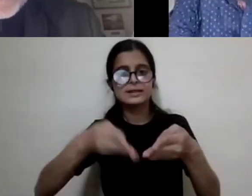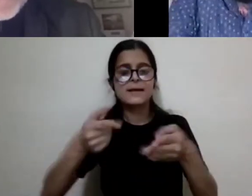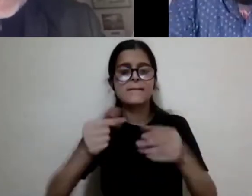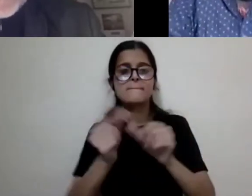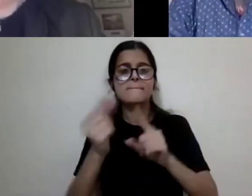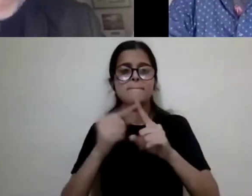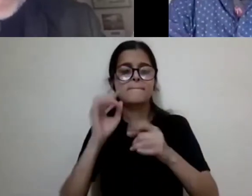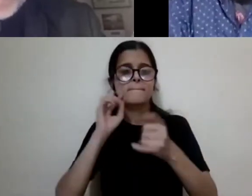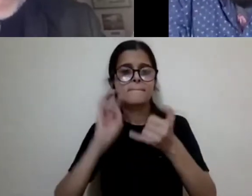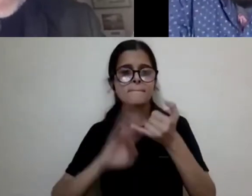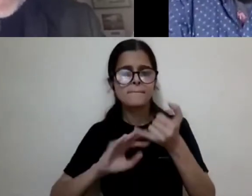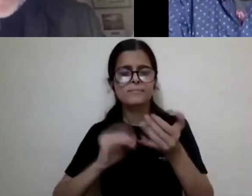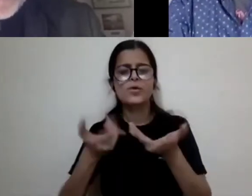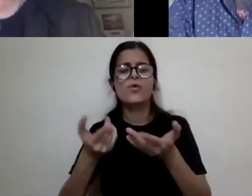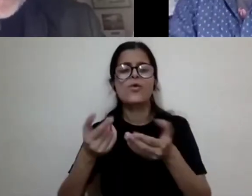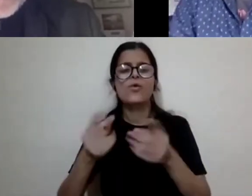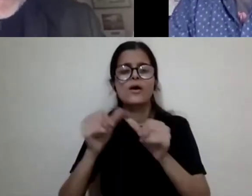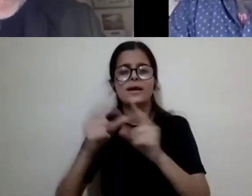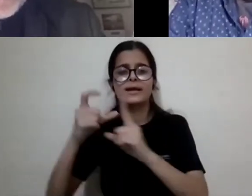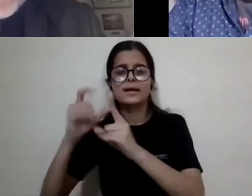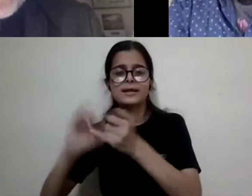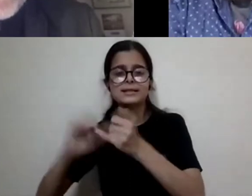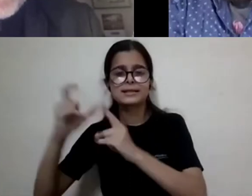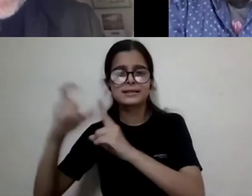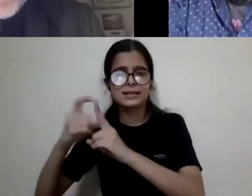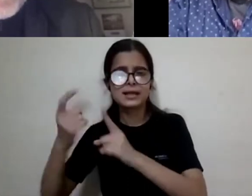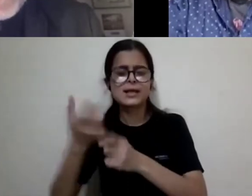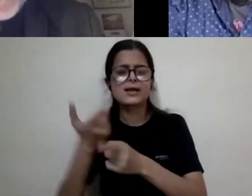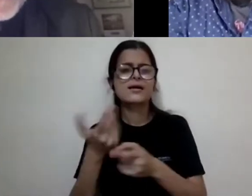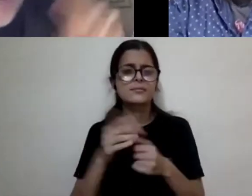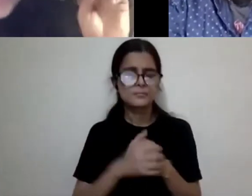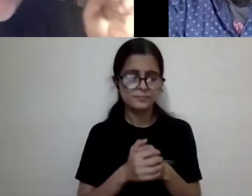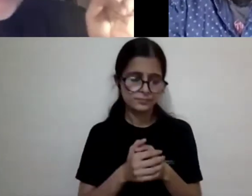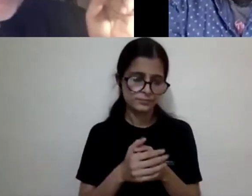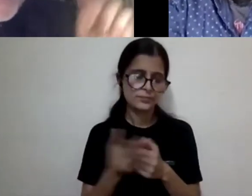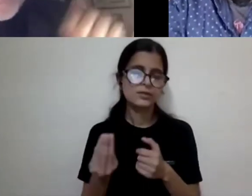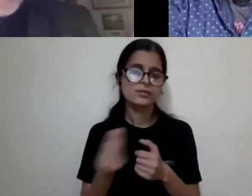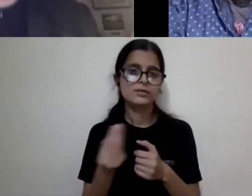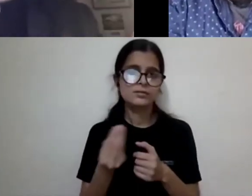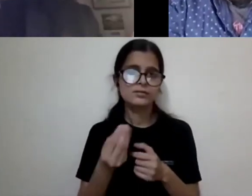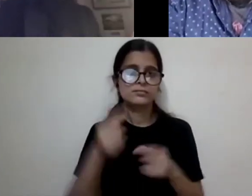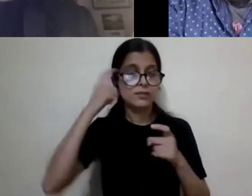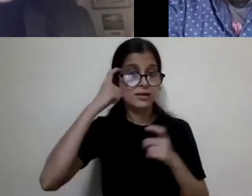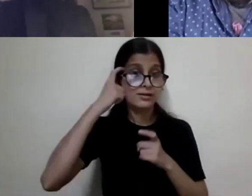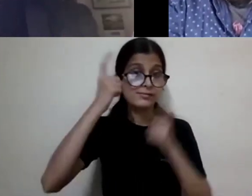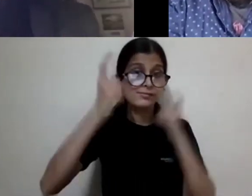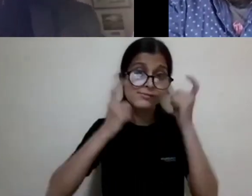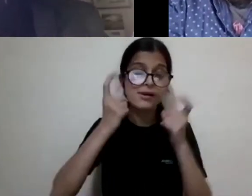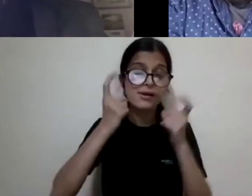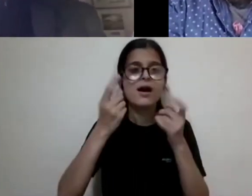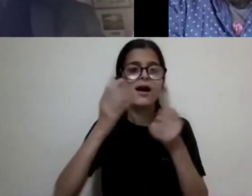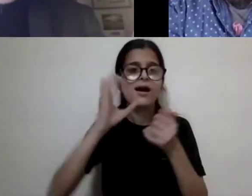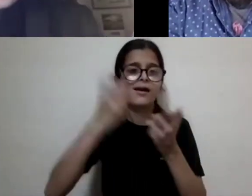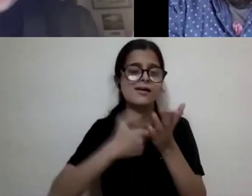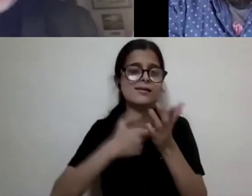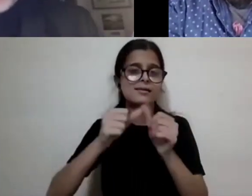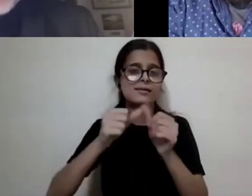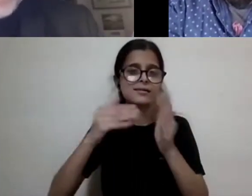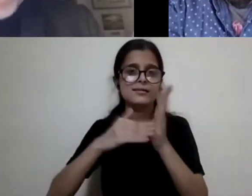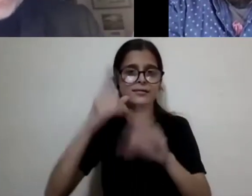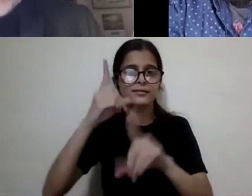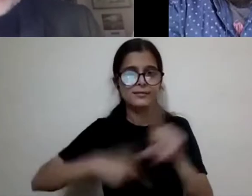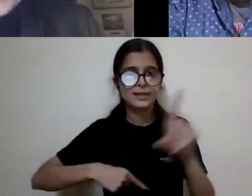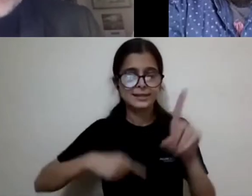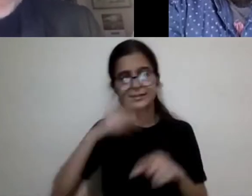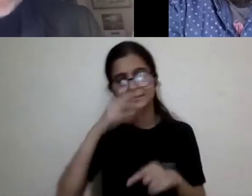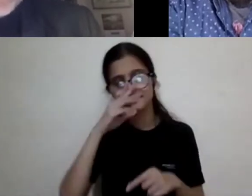people on the spectrum, uh, in the last 10 years who have moved from being like crazy to being different, um, or